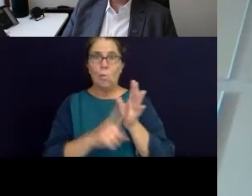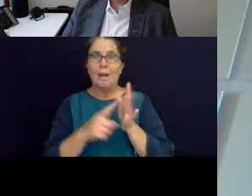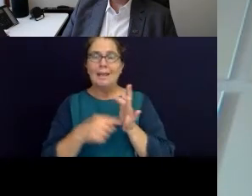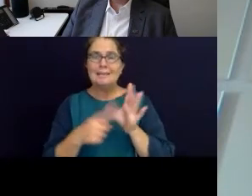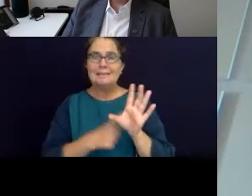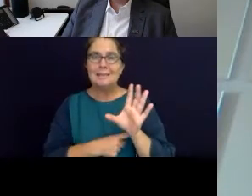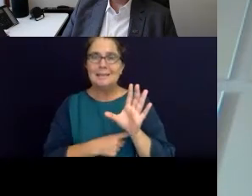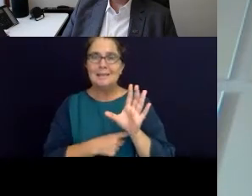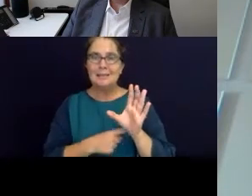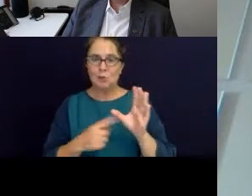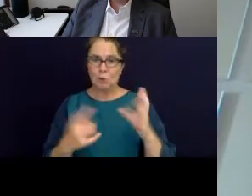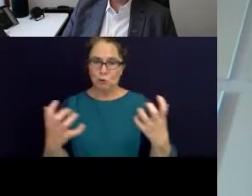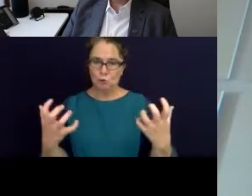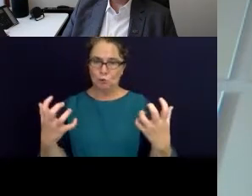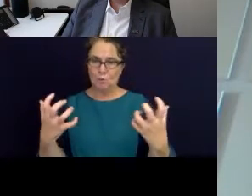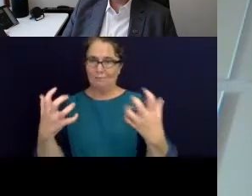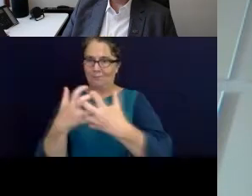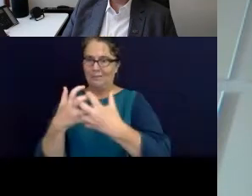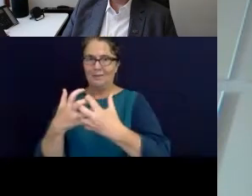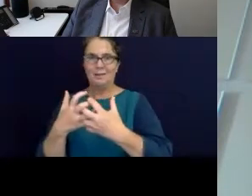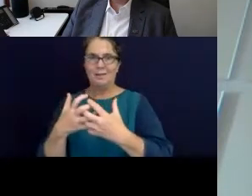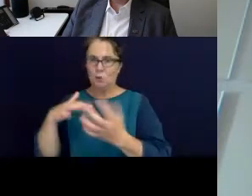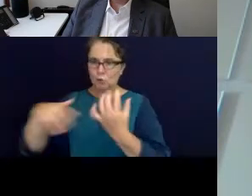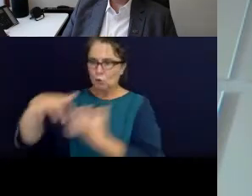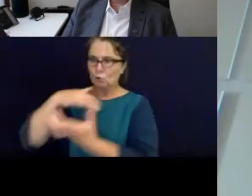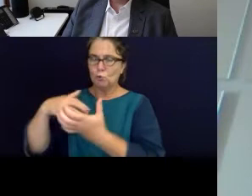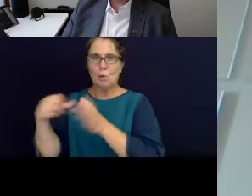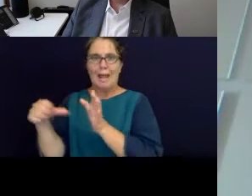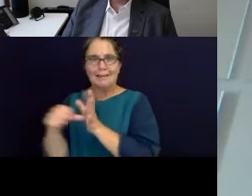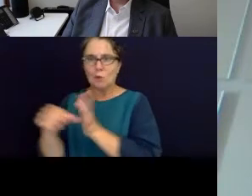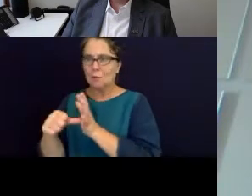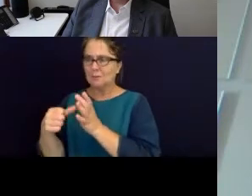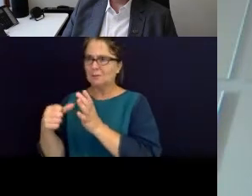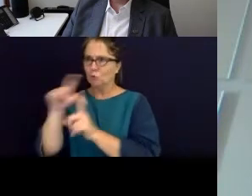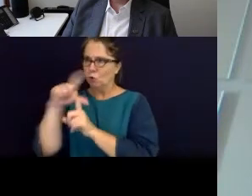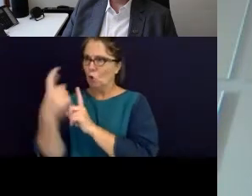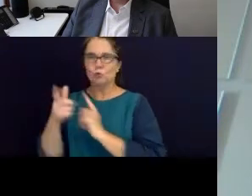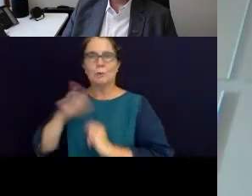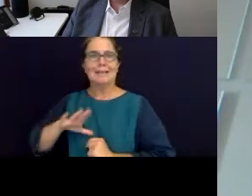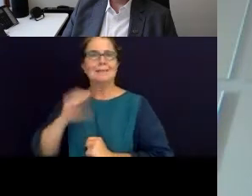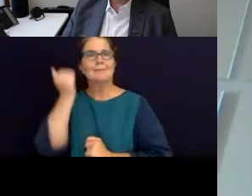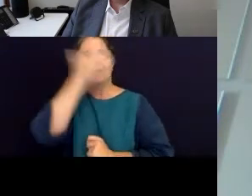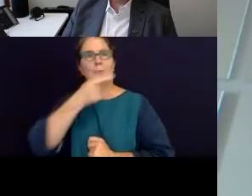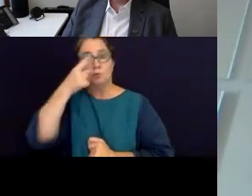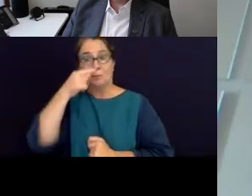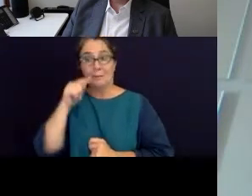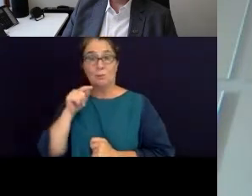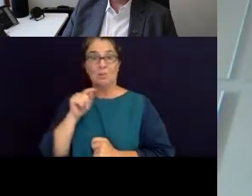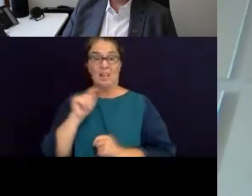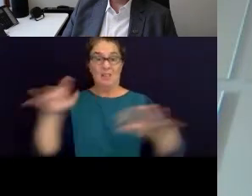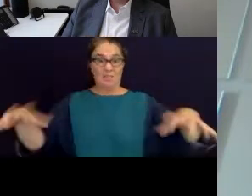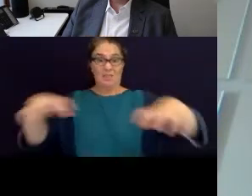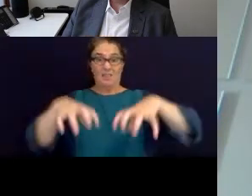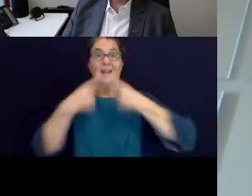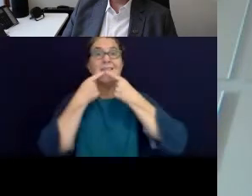economic and cultural needs of Aboriginal people. And so that declaration, I think, has really been an